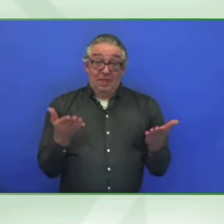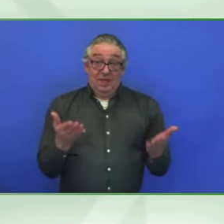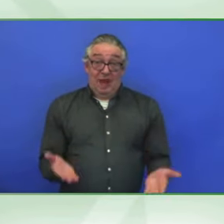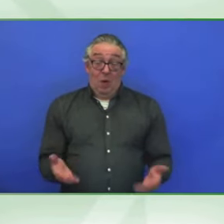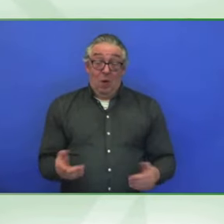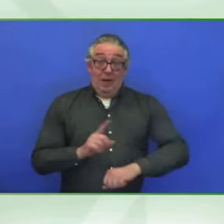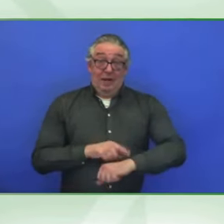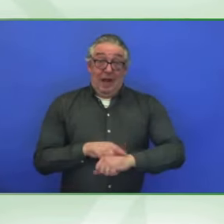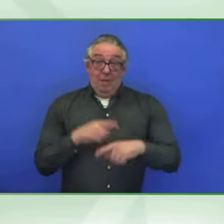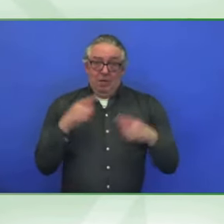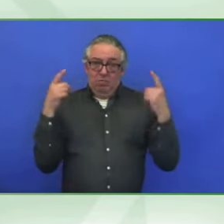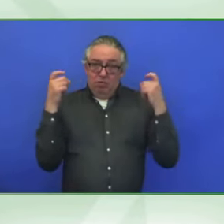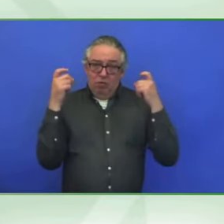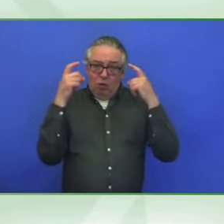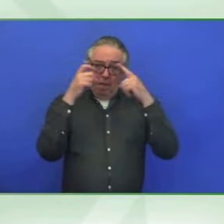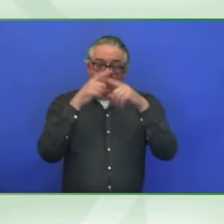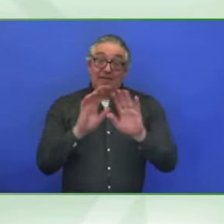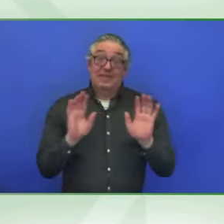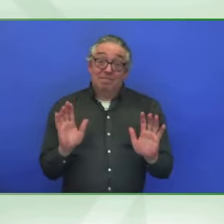history. Thank you very much.